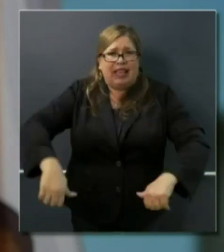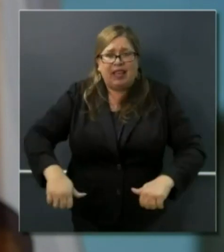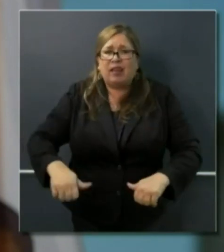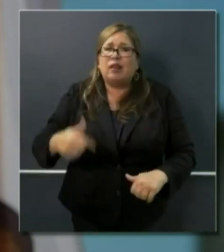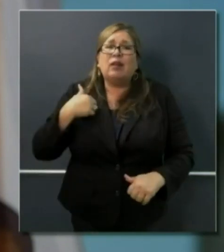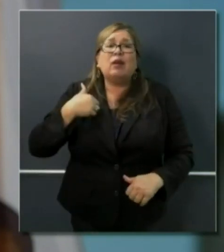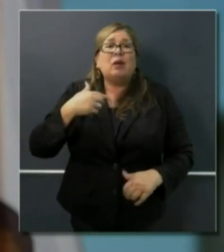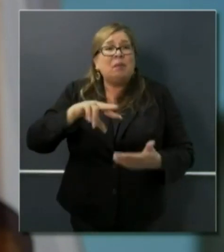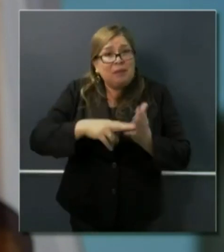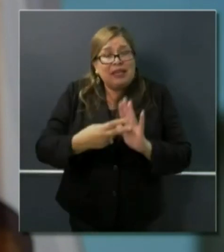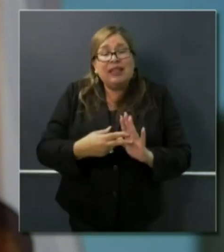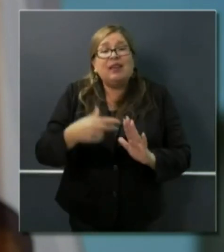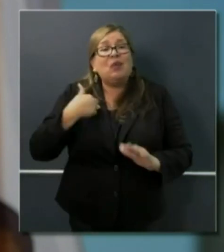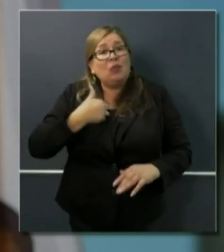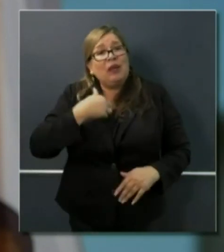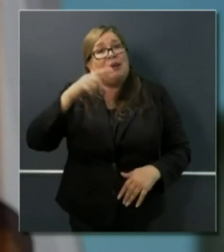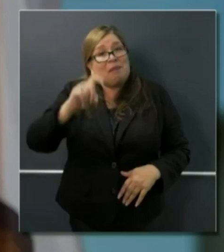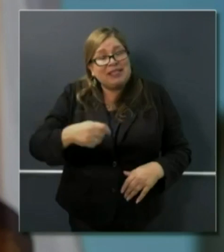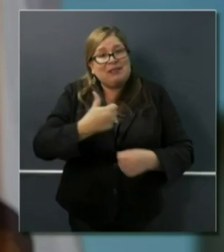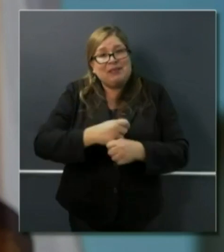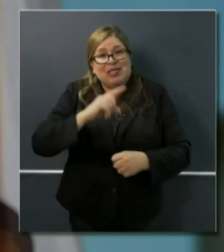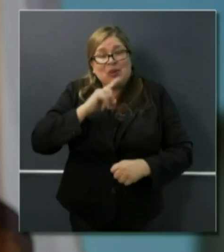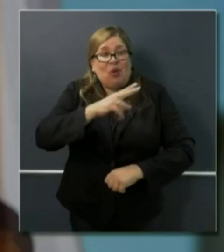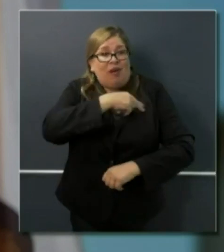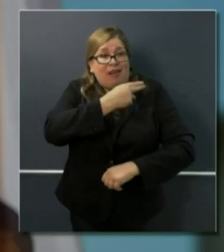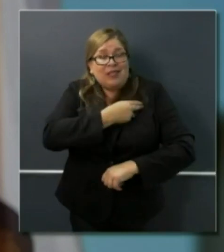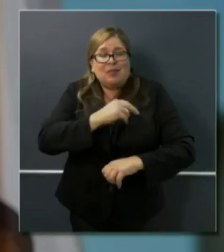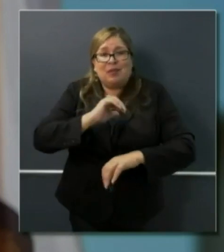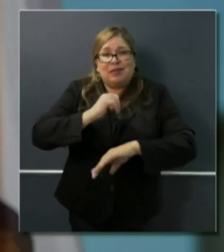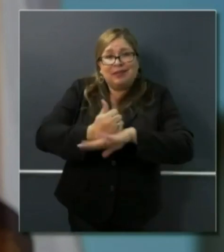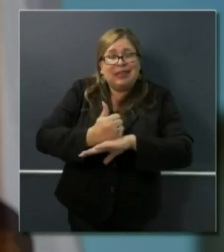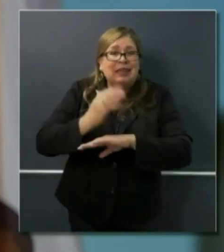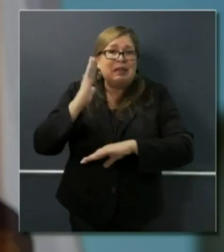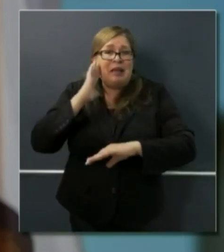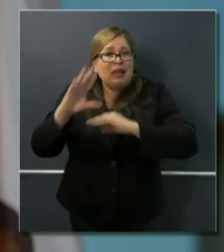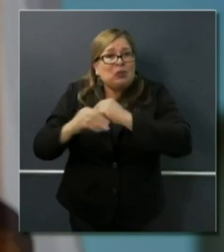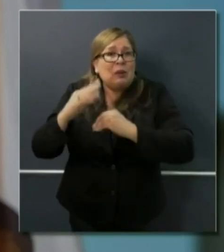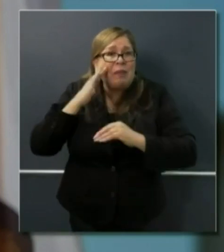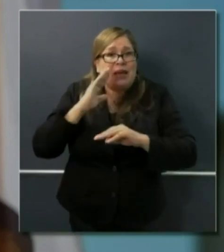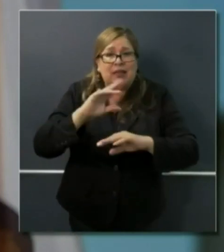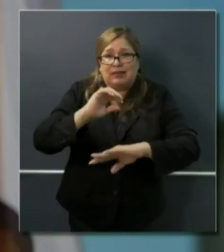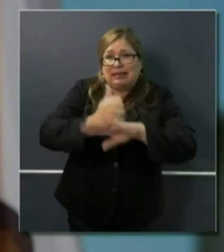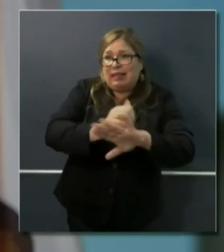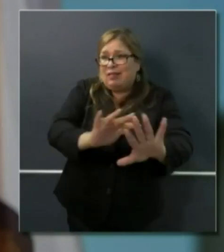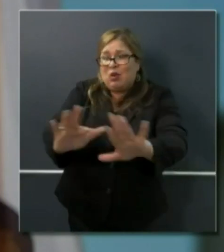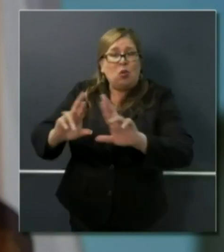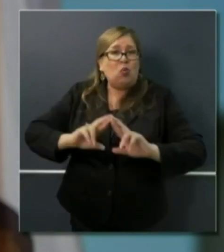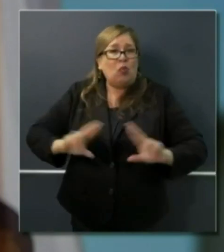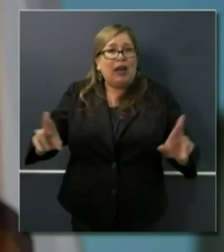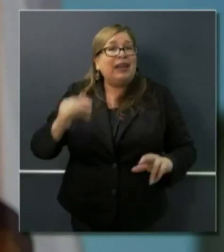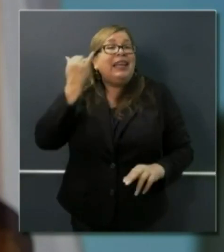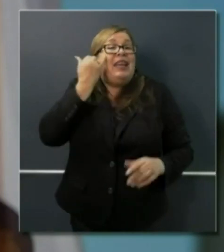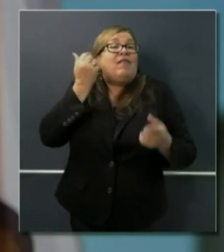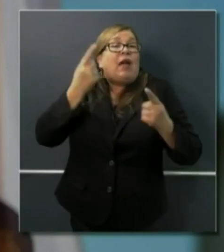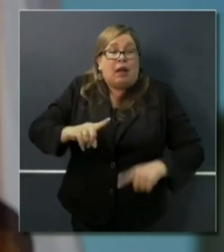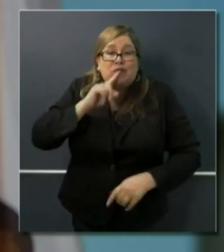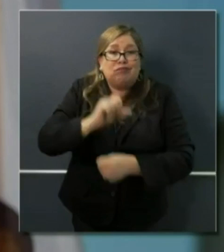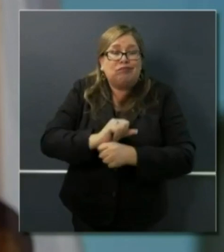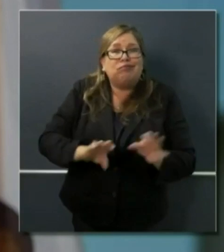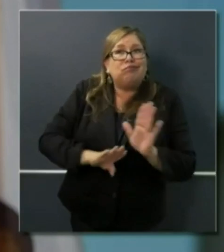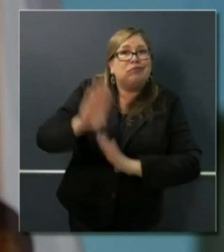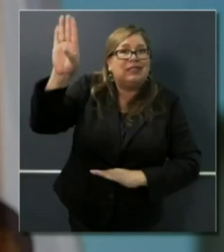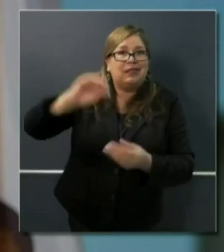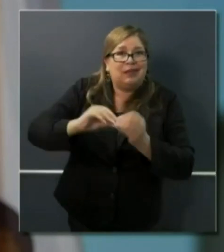that capacity before we enter in to that next phase. So every one of those beds, from my perspective, are